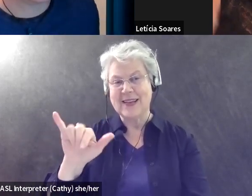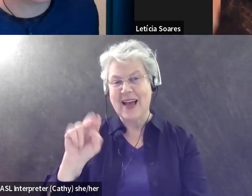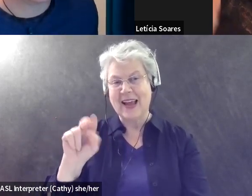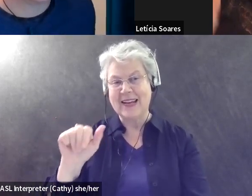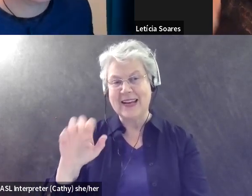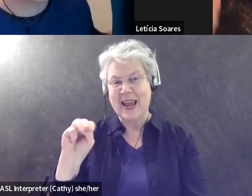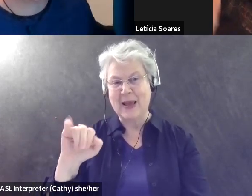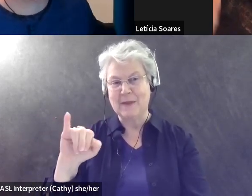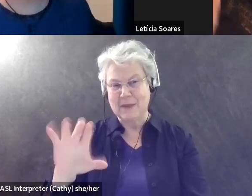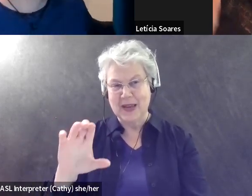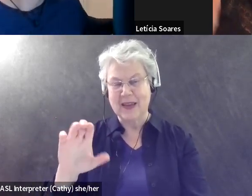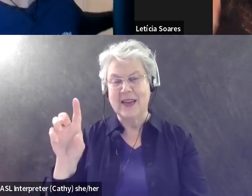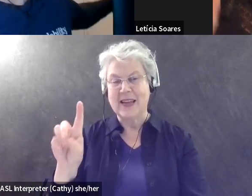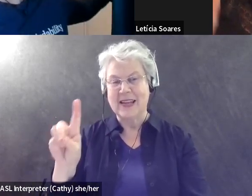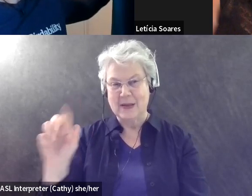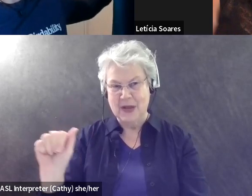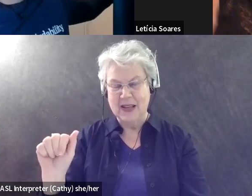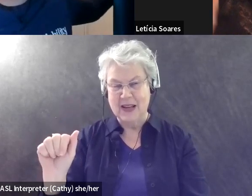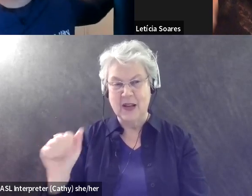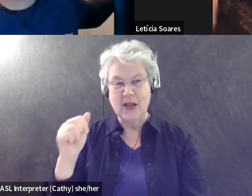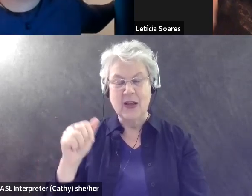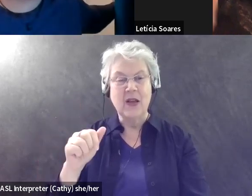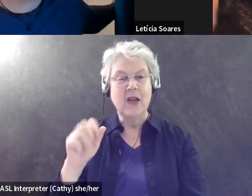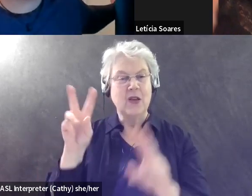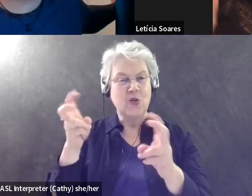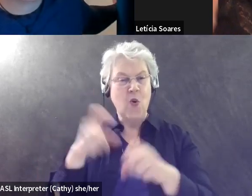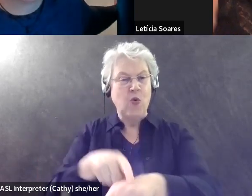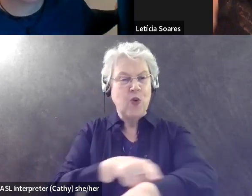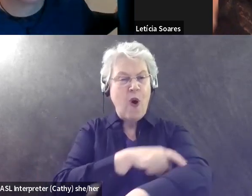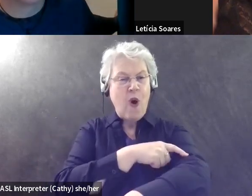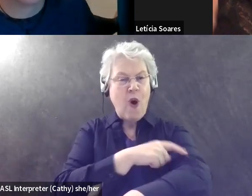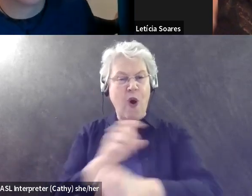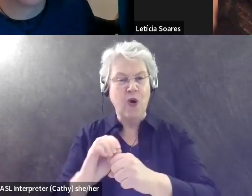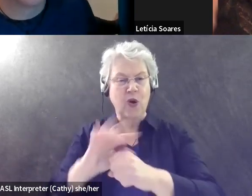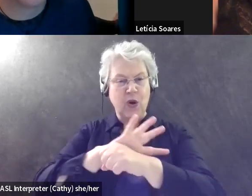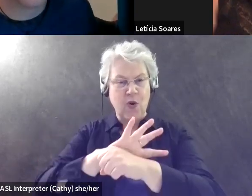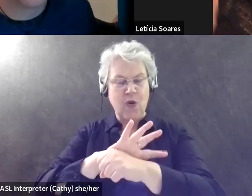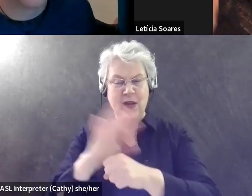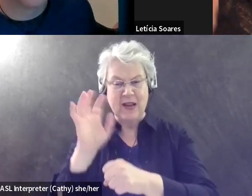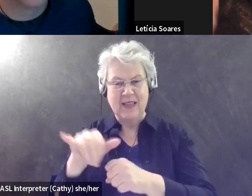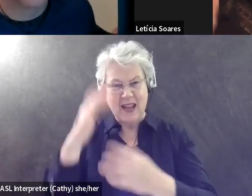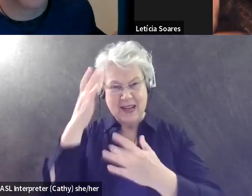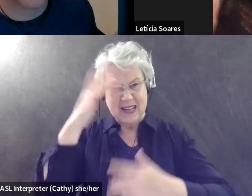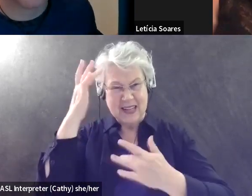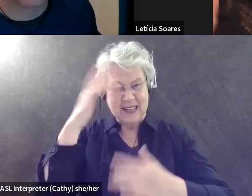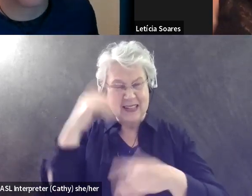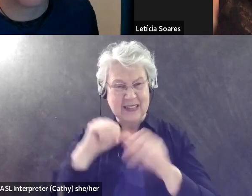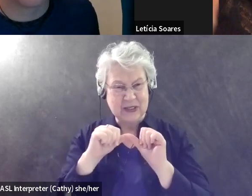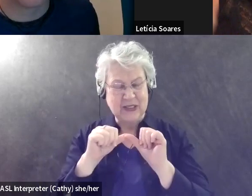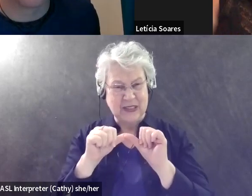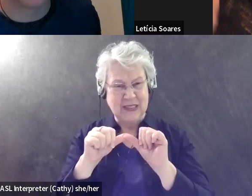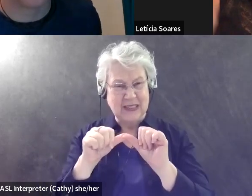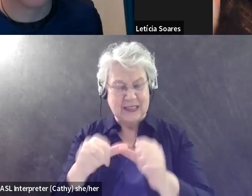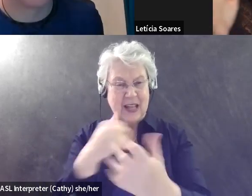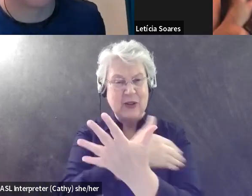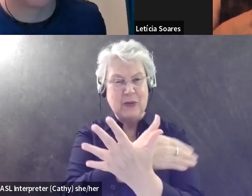because long COVID is a chronic illness that is a spectrum chronic